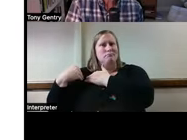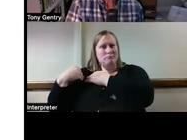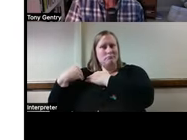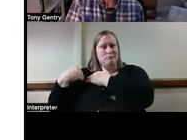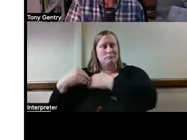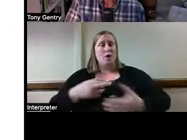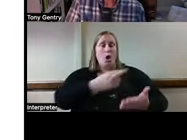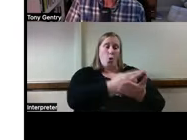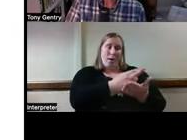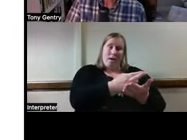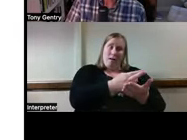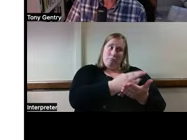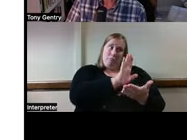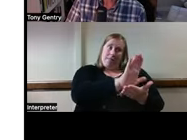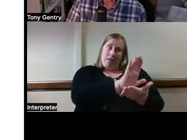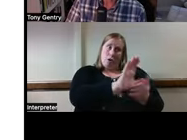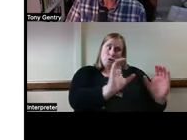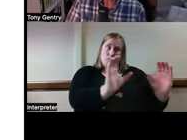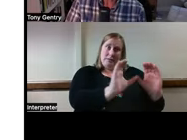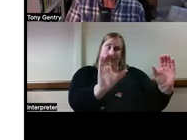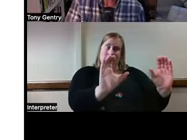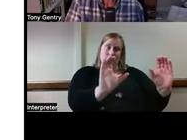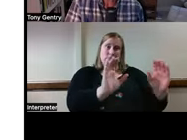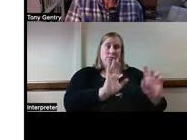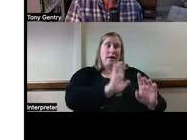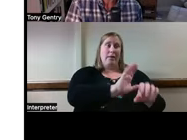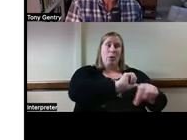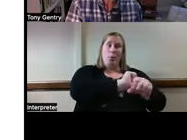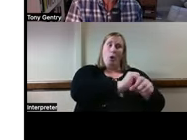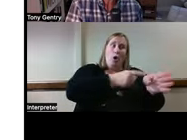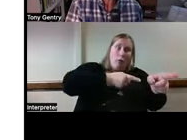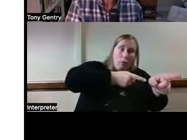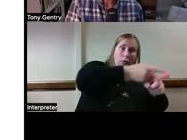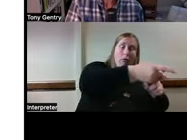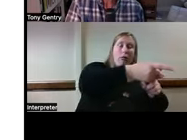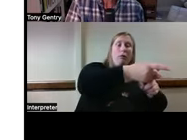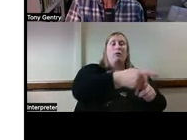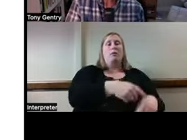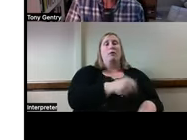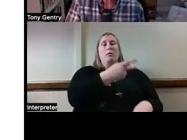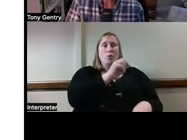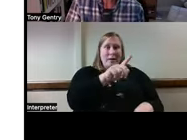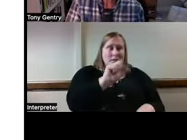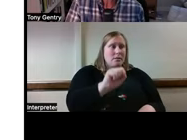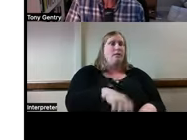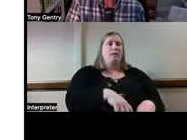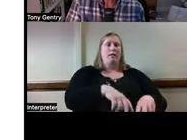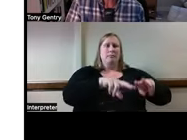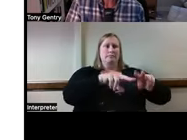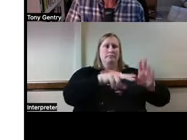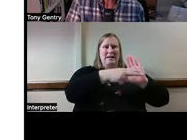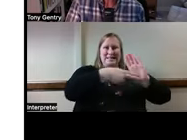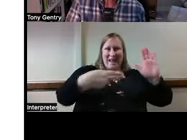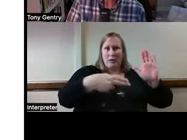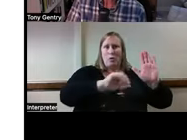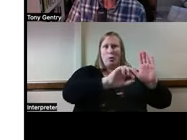certification, our scope of practice has to do with appraisal, diagnosis and treatment planning, referral,